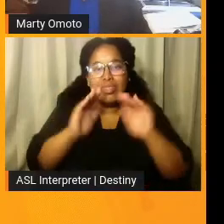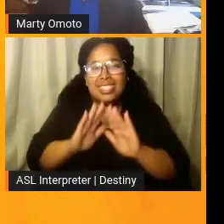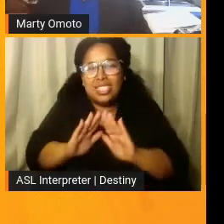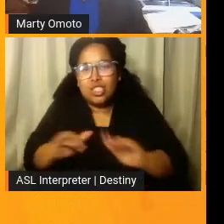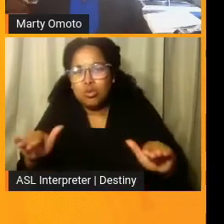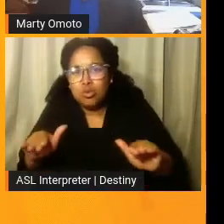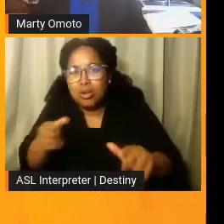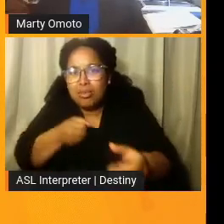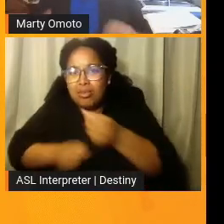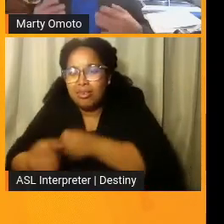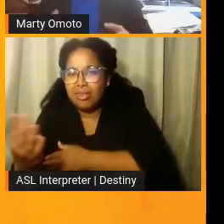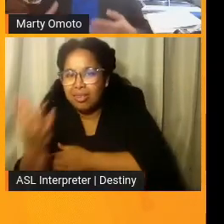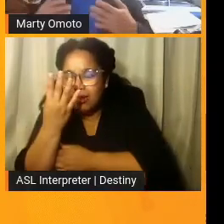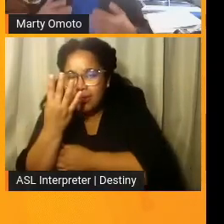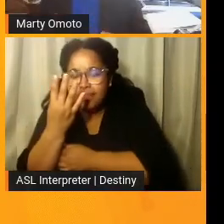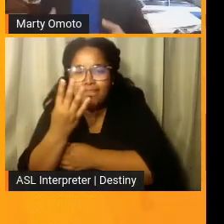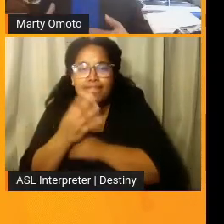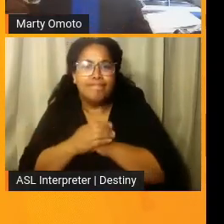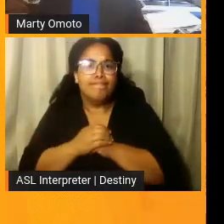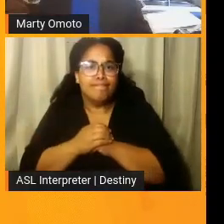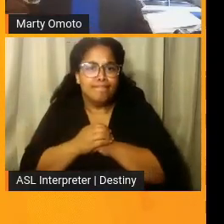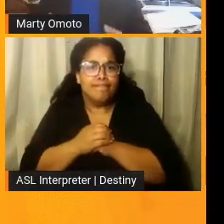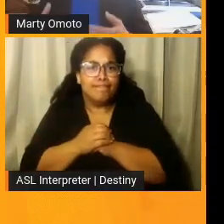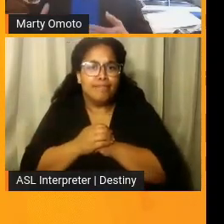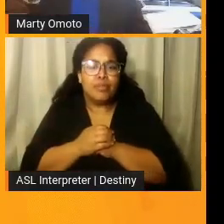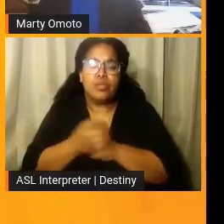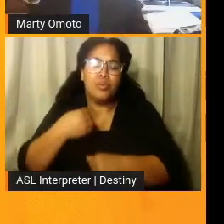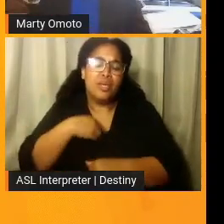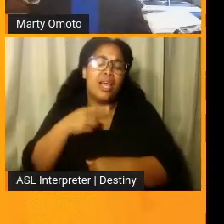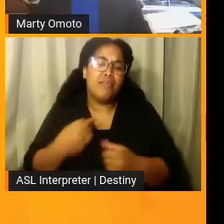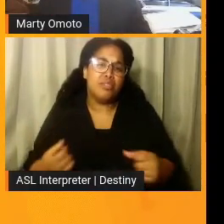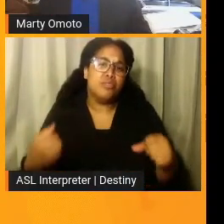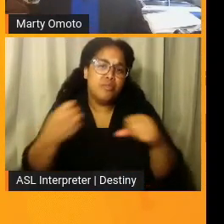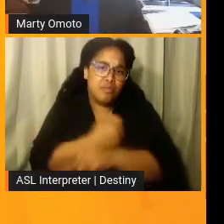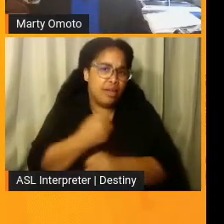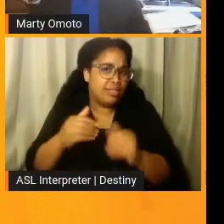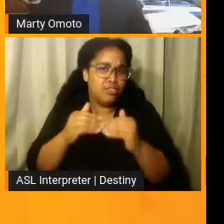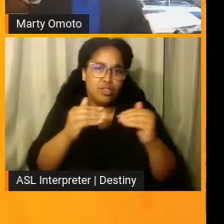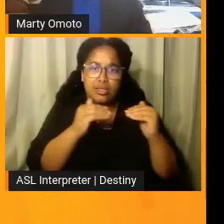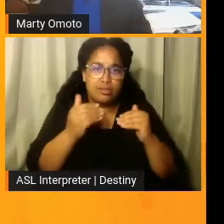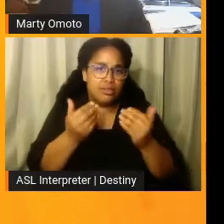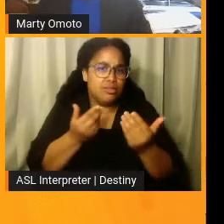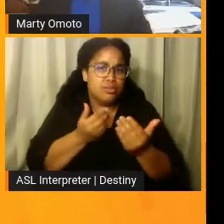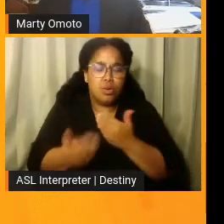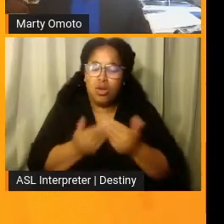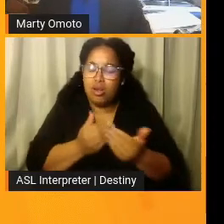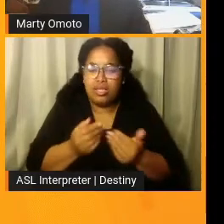barbed wire. And that we have to fight injustice no matter where it is. Next slide.